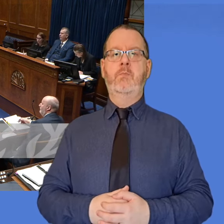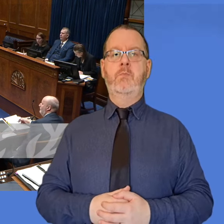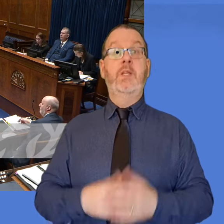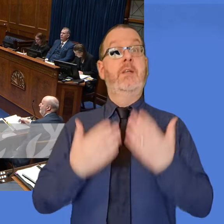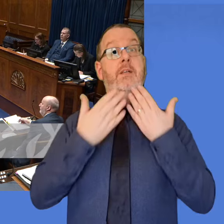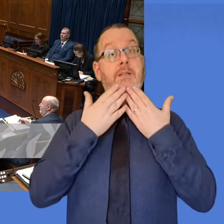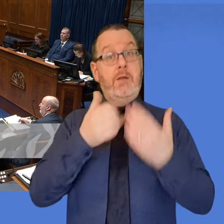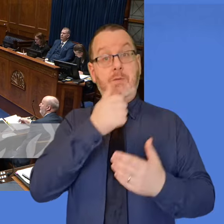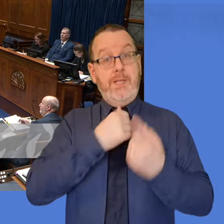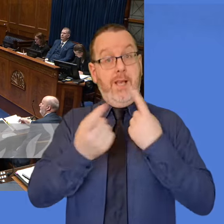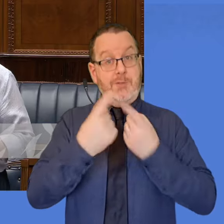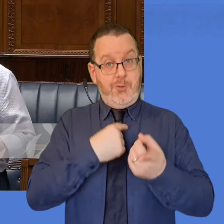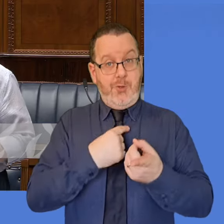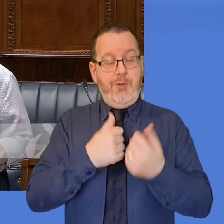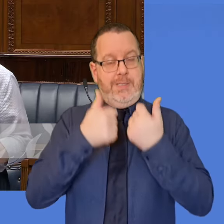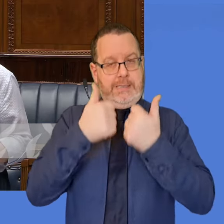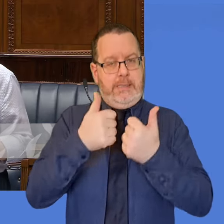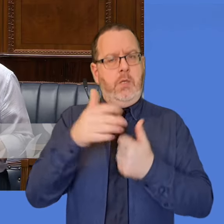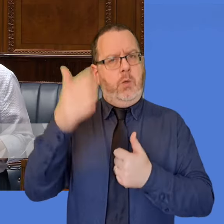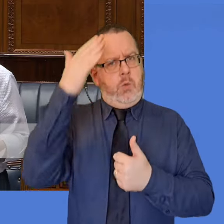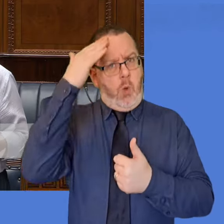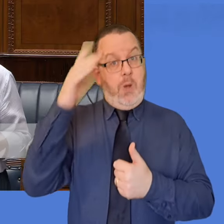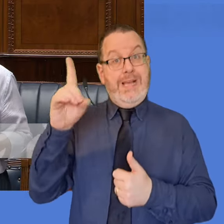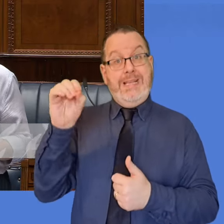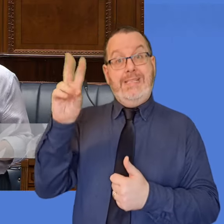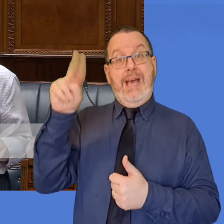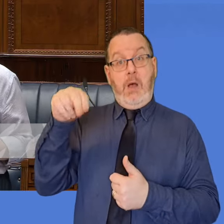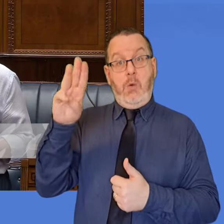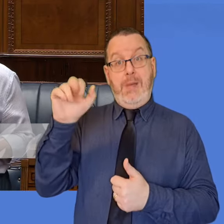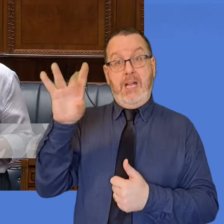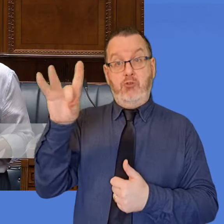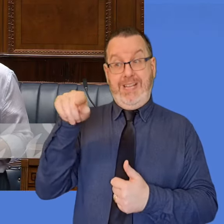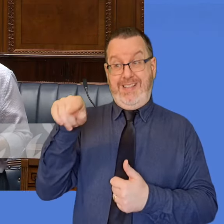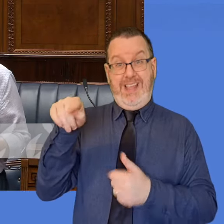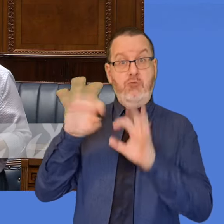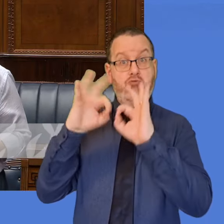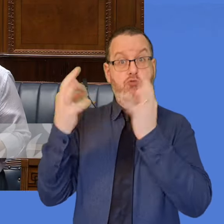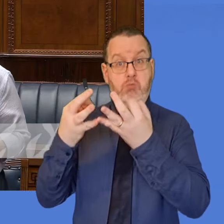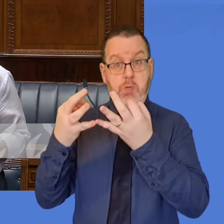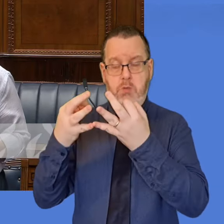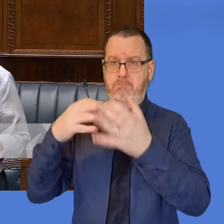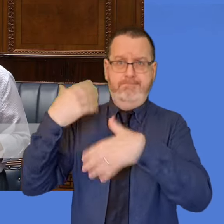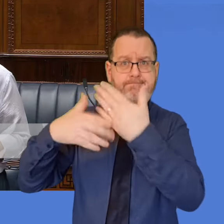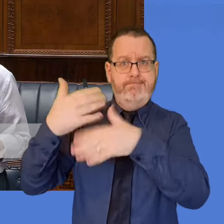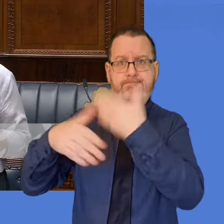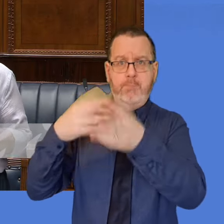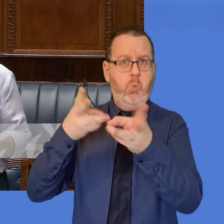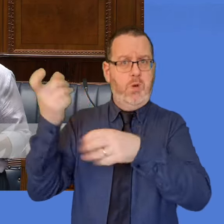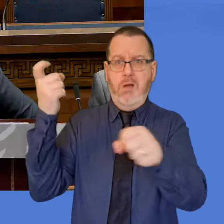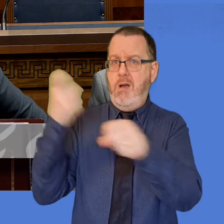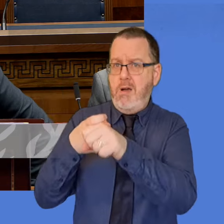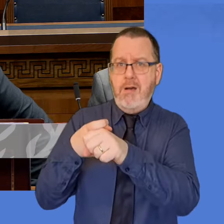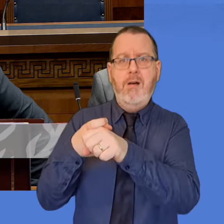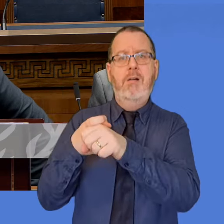said, that the Downpatrick Regeneration Working Group have been working tirelessly there with representatives from your department and, of course, the local